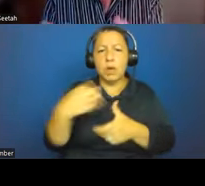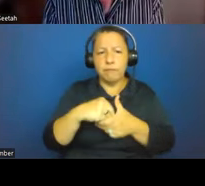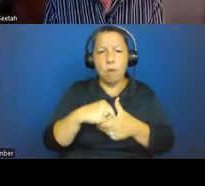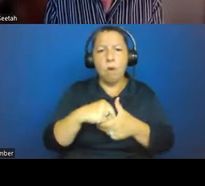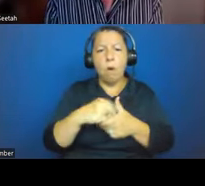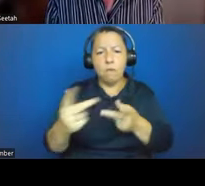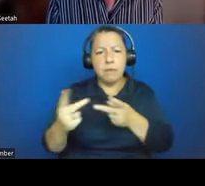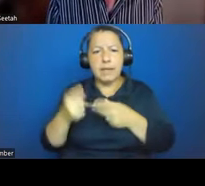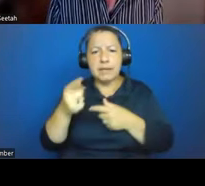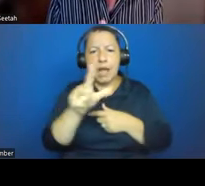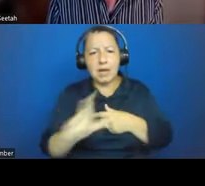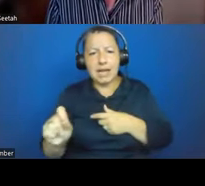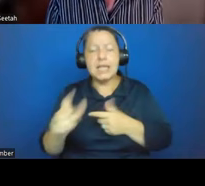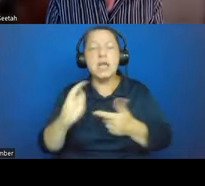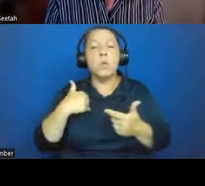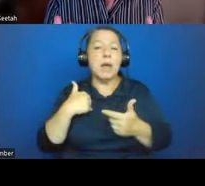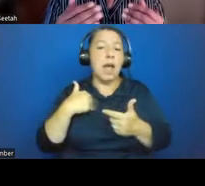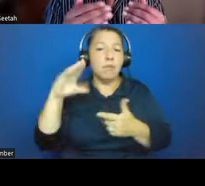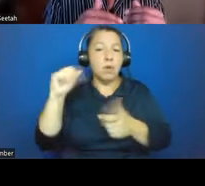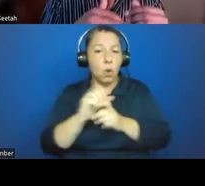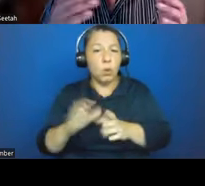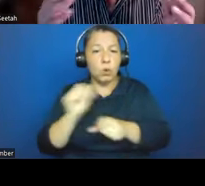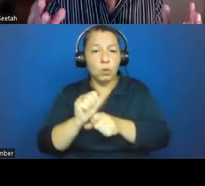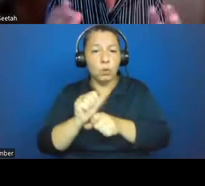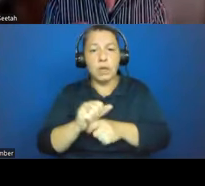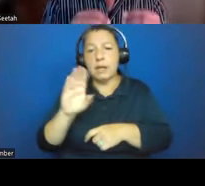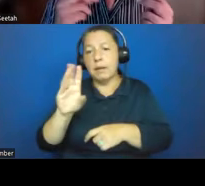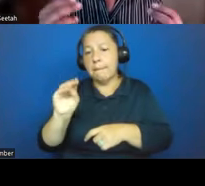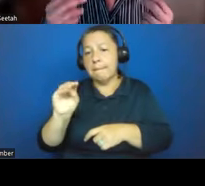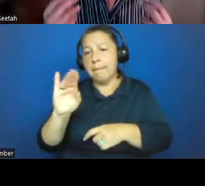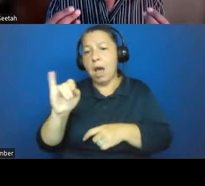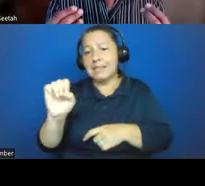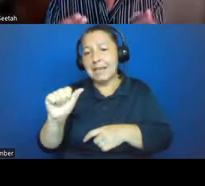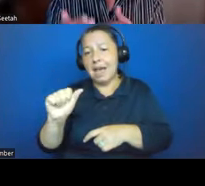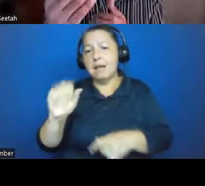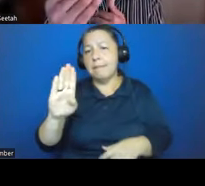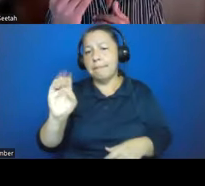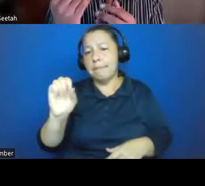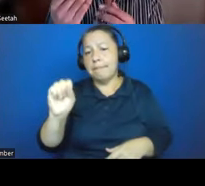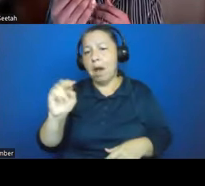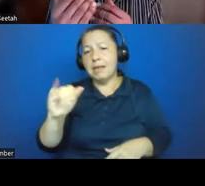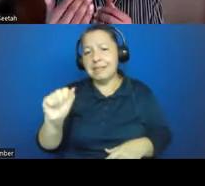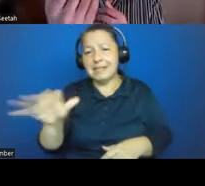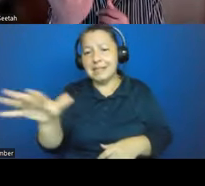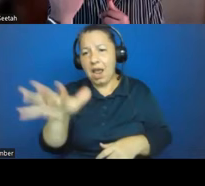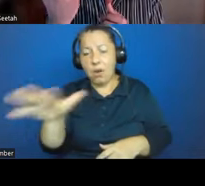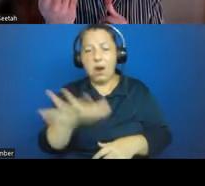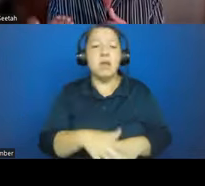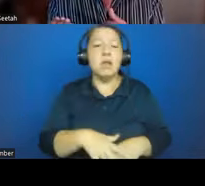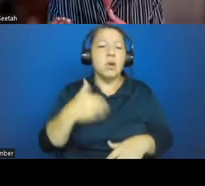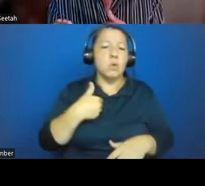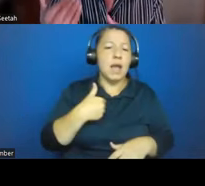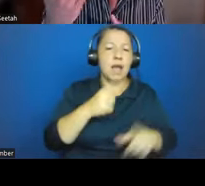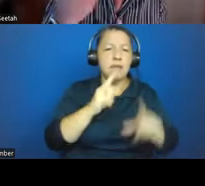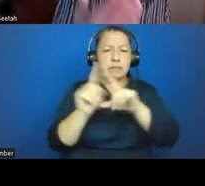We've got a colleague working in Bosnia at the moment. The Balkans had these plague valleys. So we're undertaking a comparison between